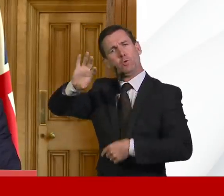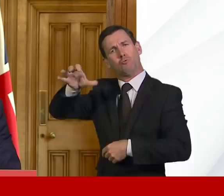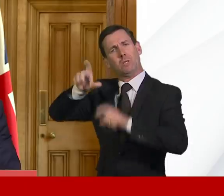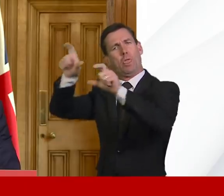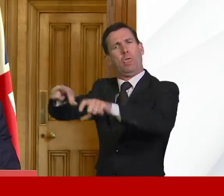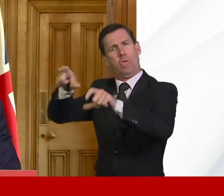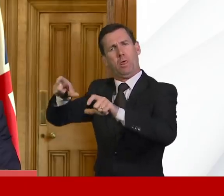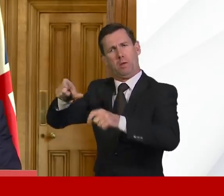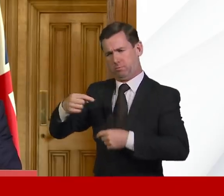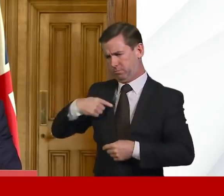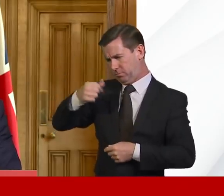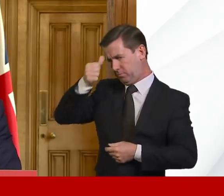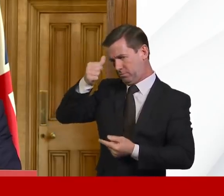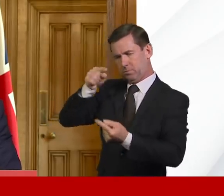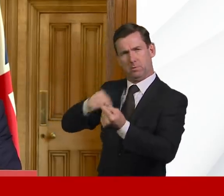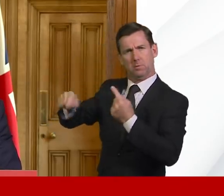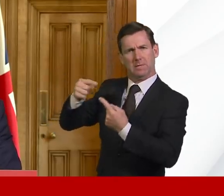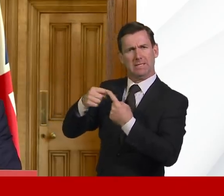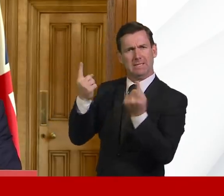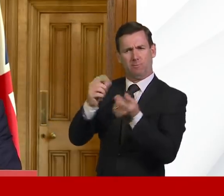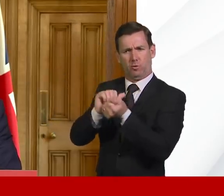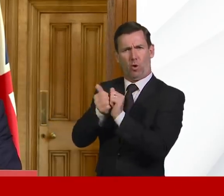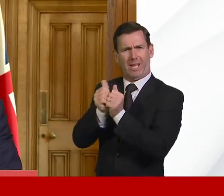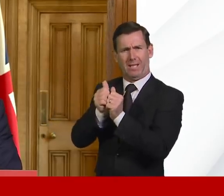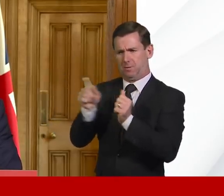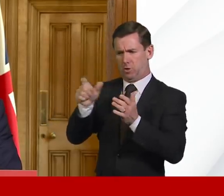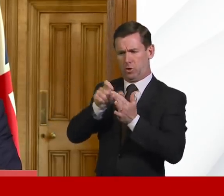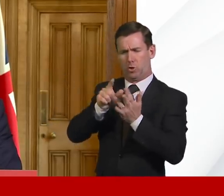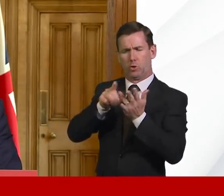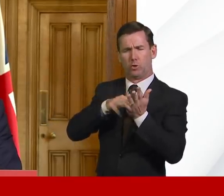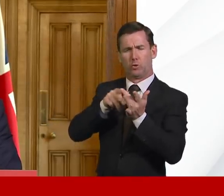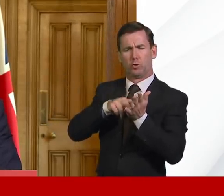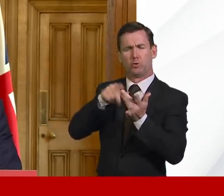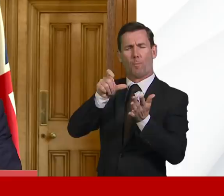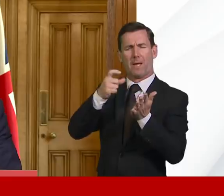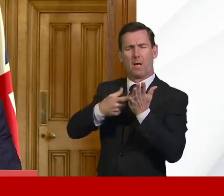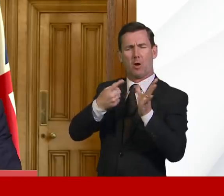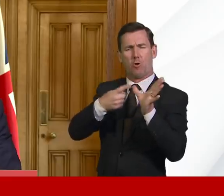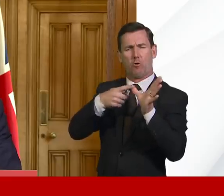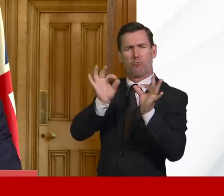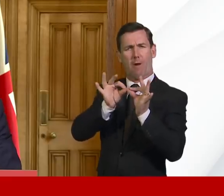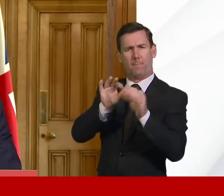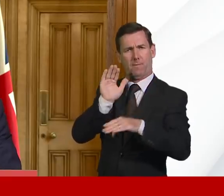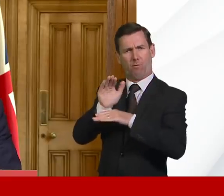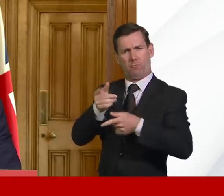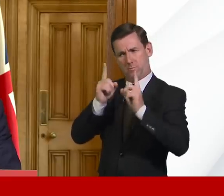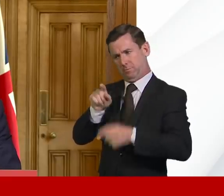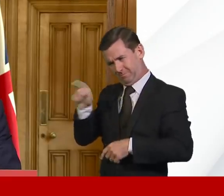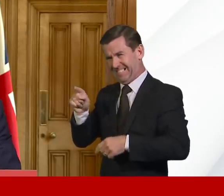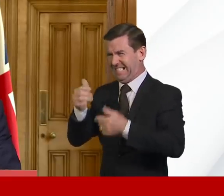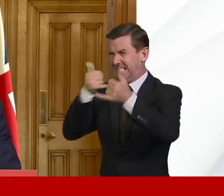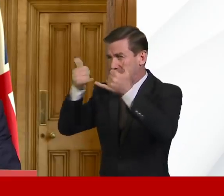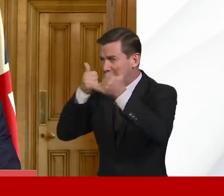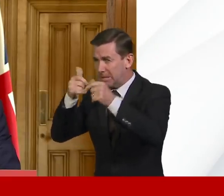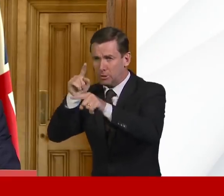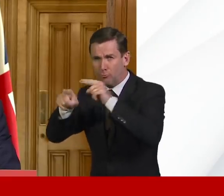are working incredibly hard night and day to make sure that we can get Brits back to the UK. We will continue to work